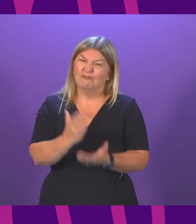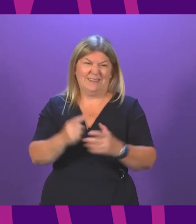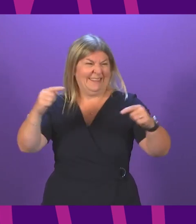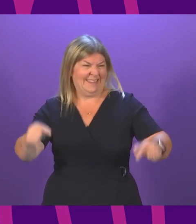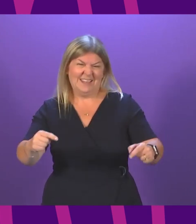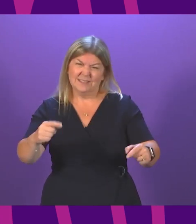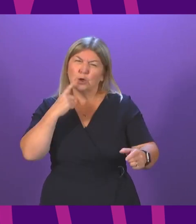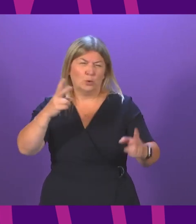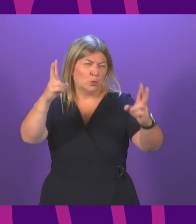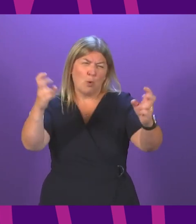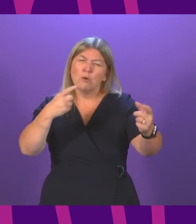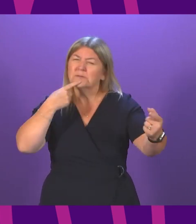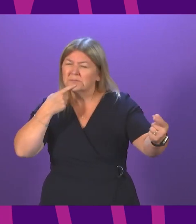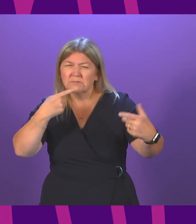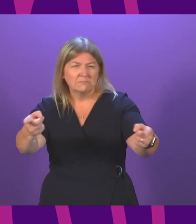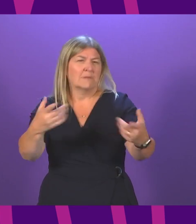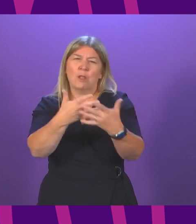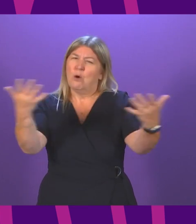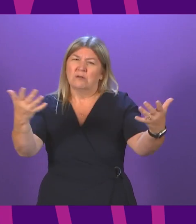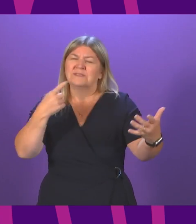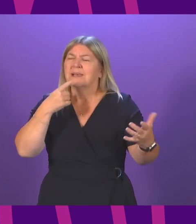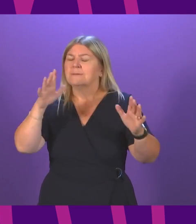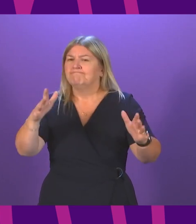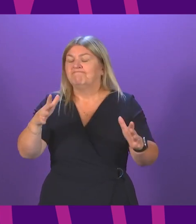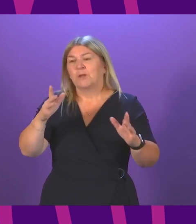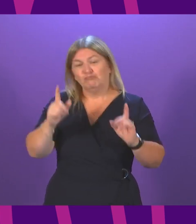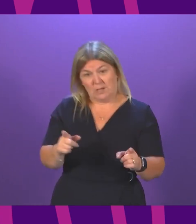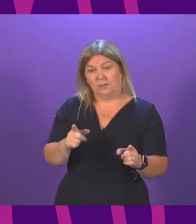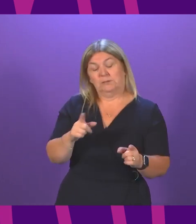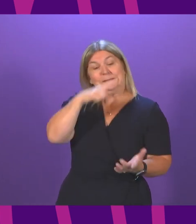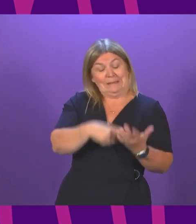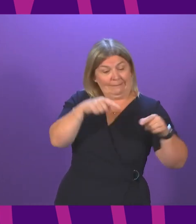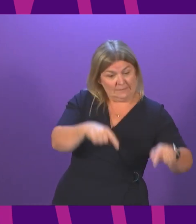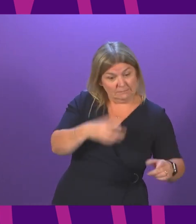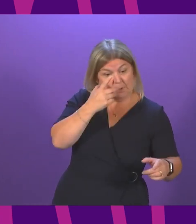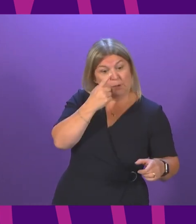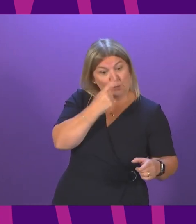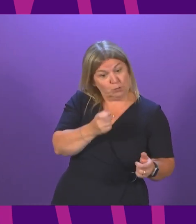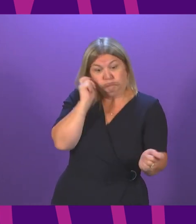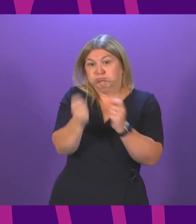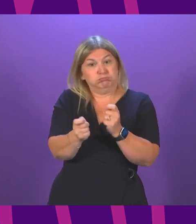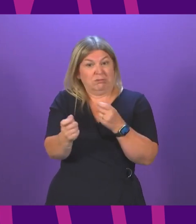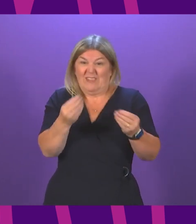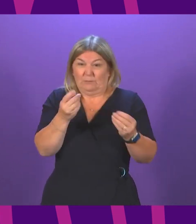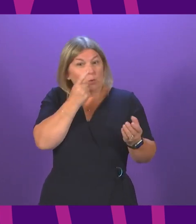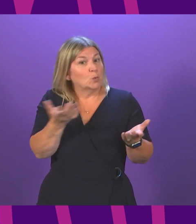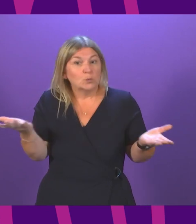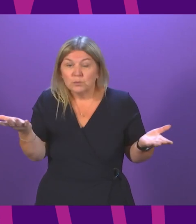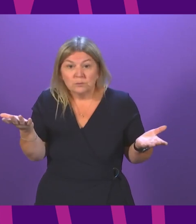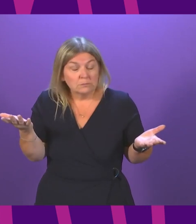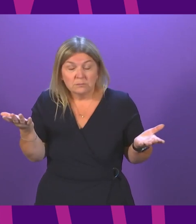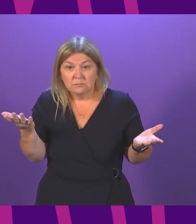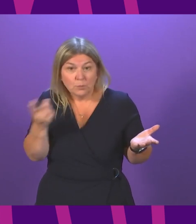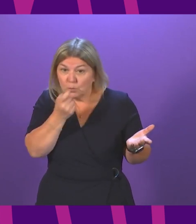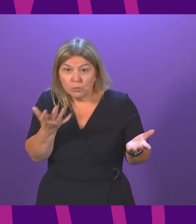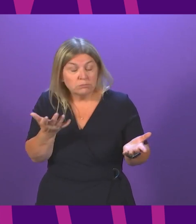with quotes from me expressly saying that we hadn't ruled this out, that we wanted to consider it carefully. We were keeping our minds open. We had ruled